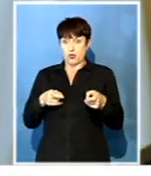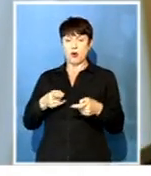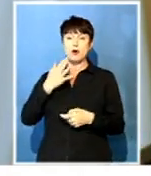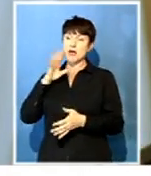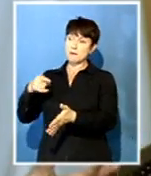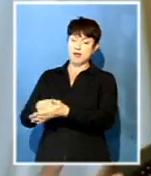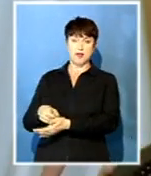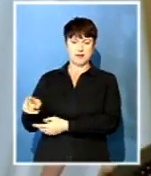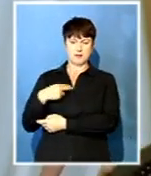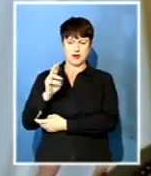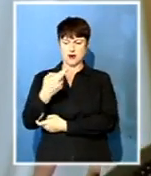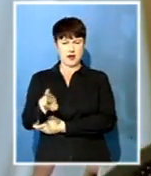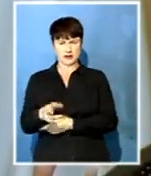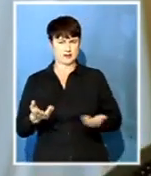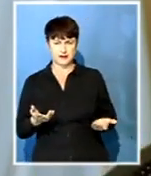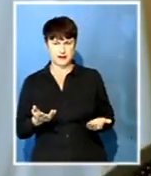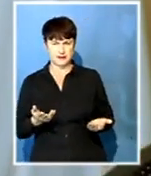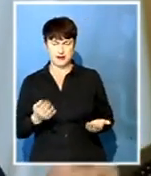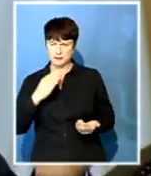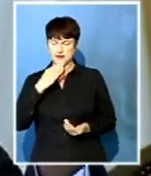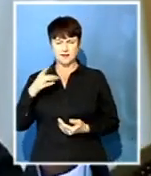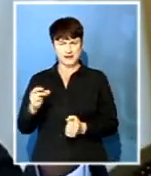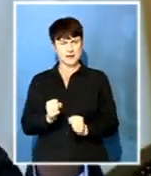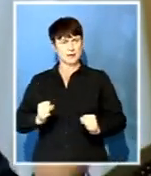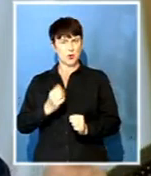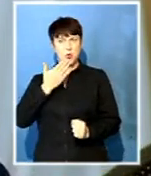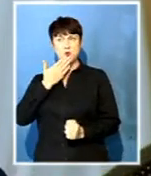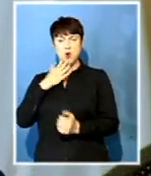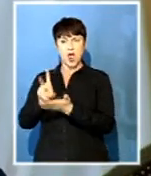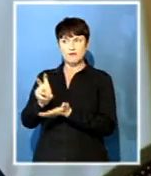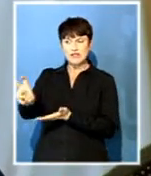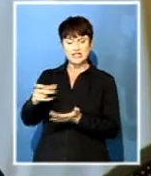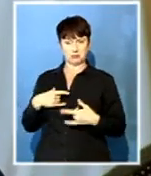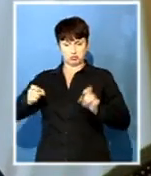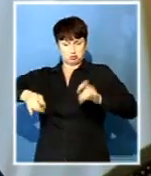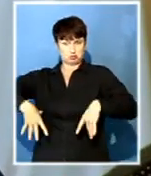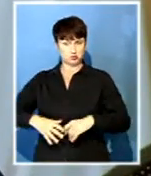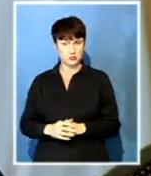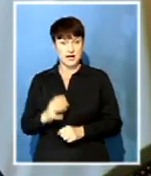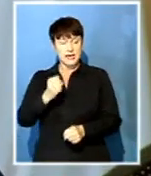entitled to do as they please if they want to invest in the space. Around 2013,